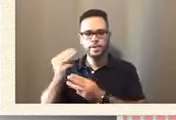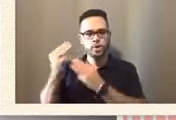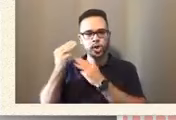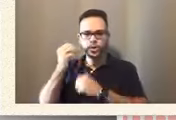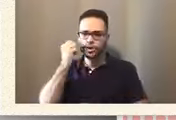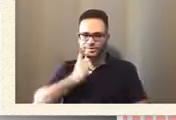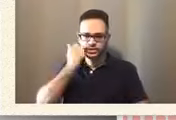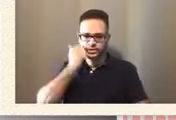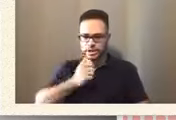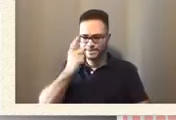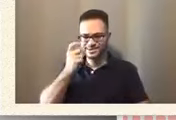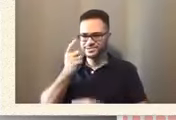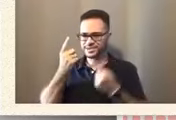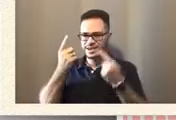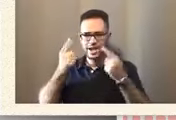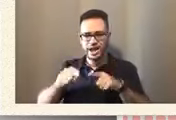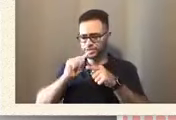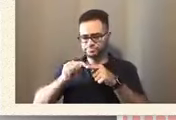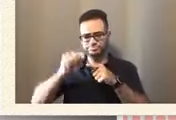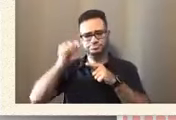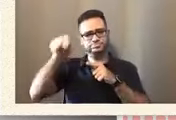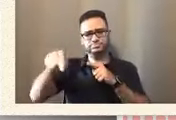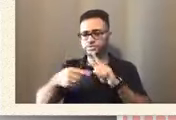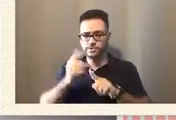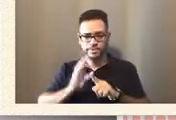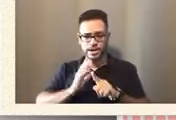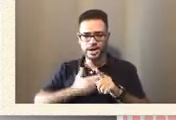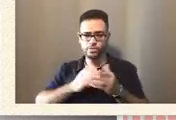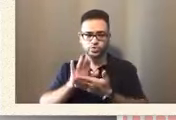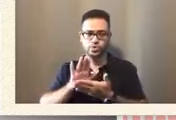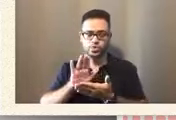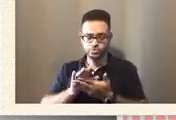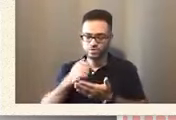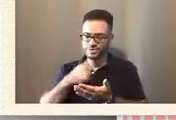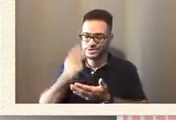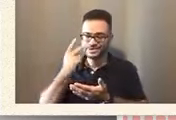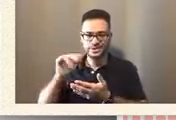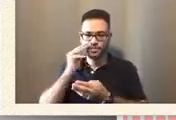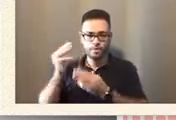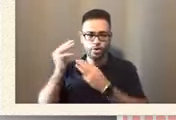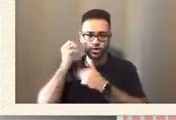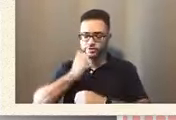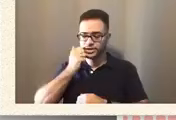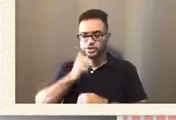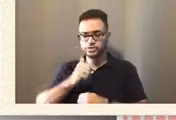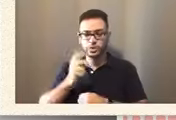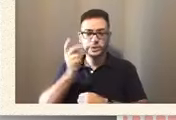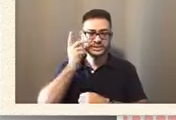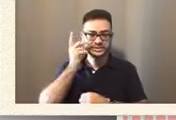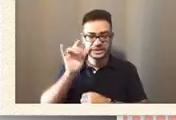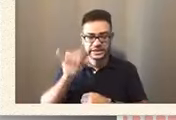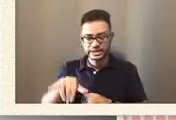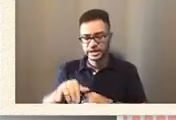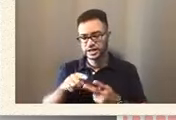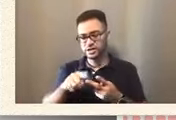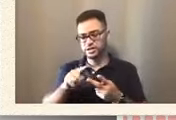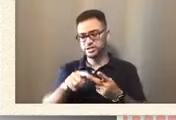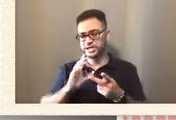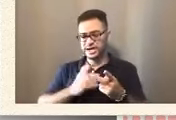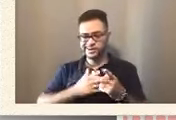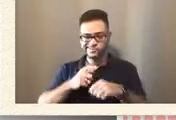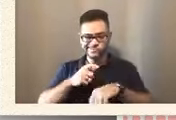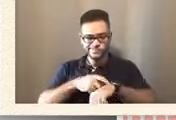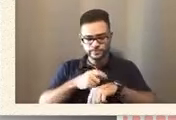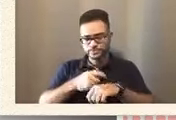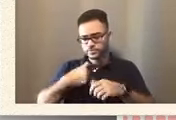across the street from our school. So just seeing something like that and the times that we have and having to look at my